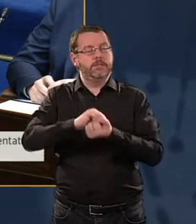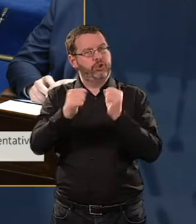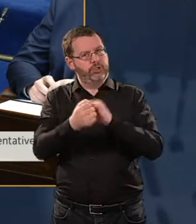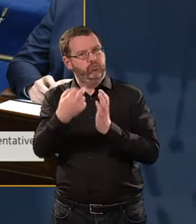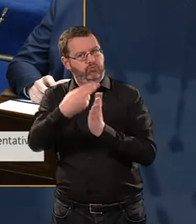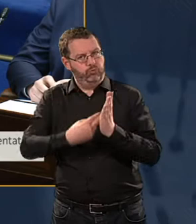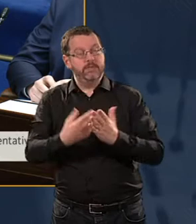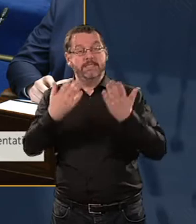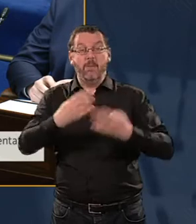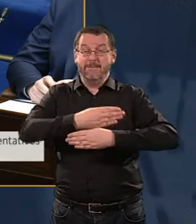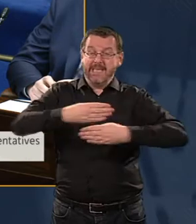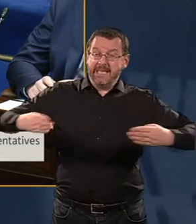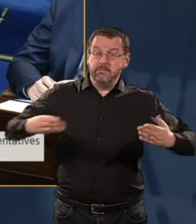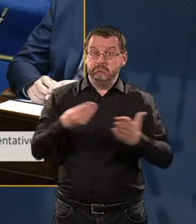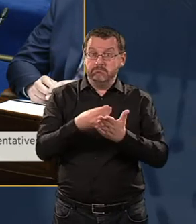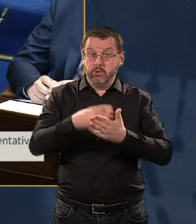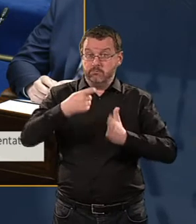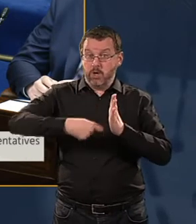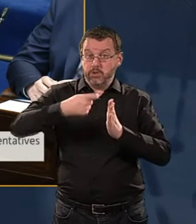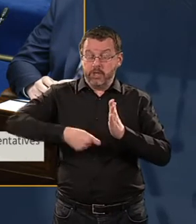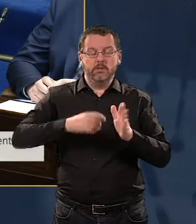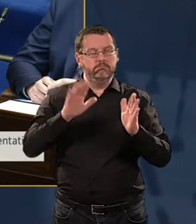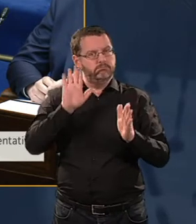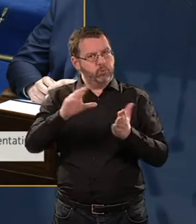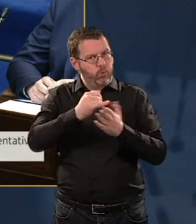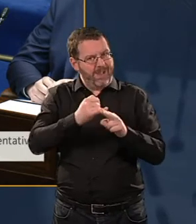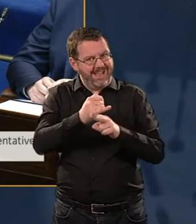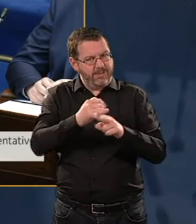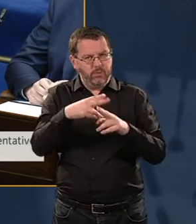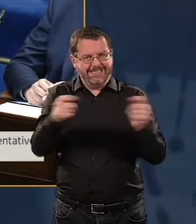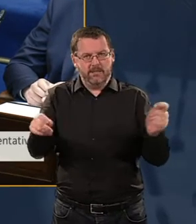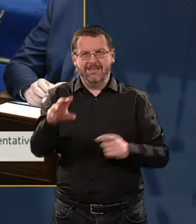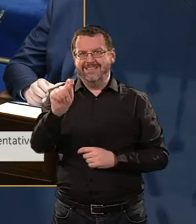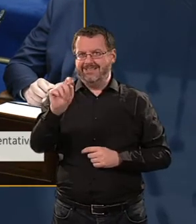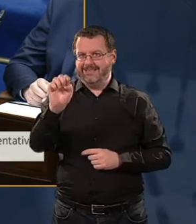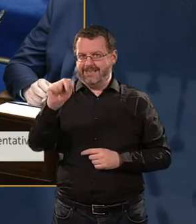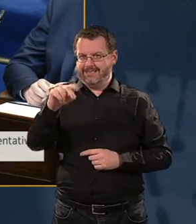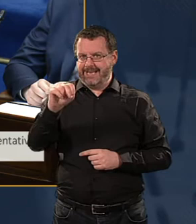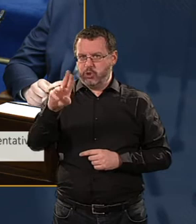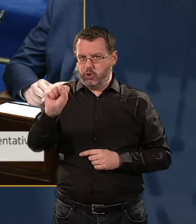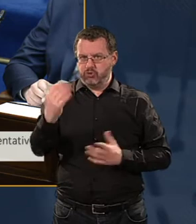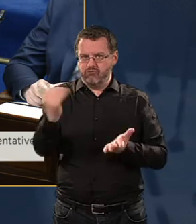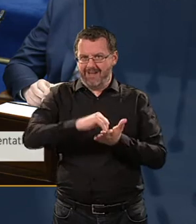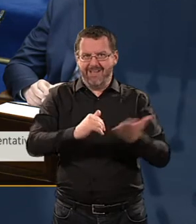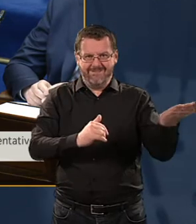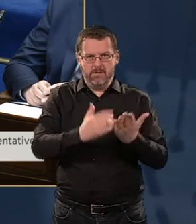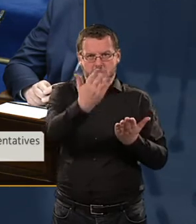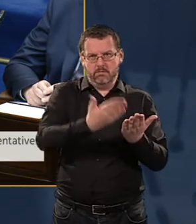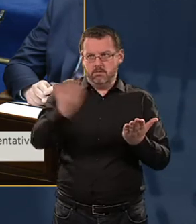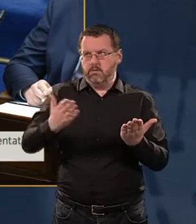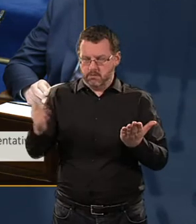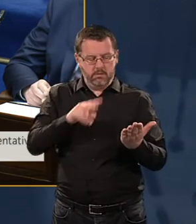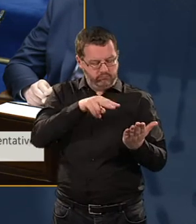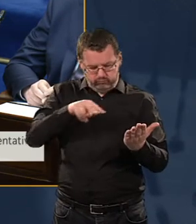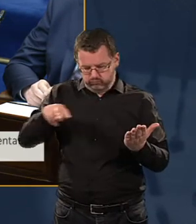project now until the tenders actually come in. And that is a change, but I think it's a change for the better. But it's not